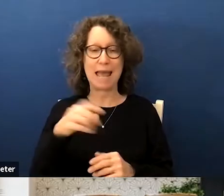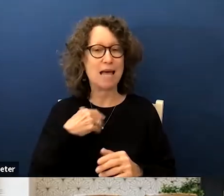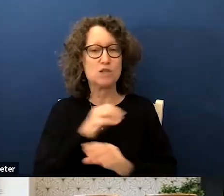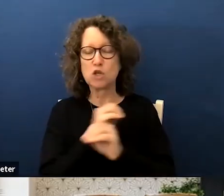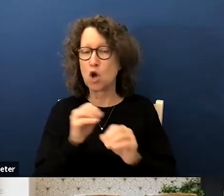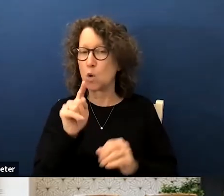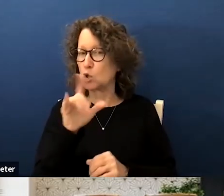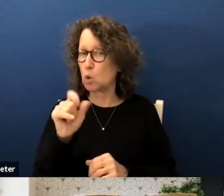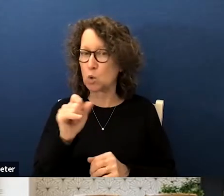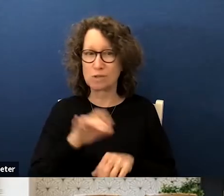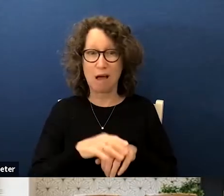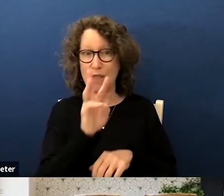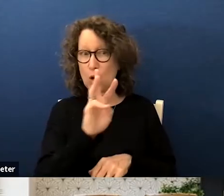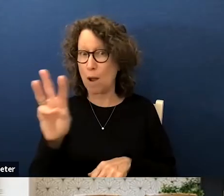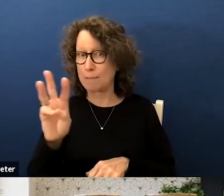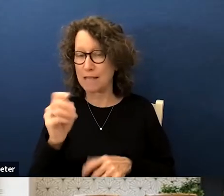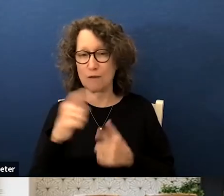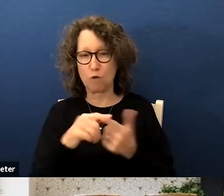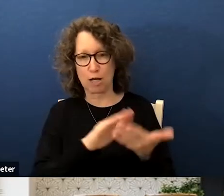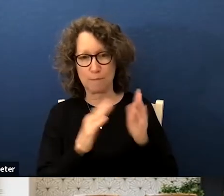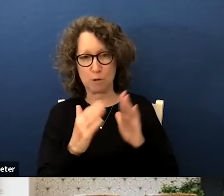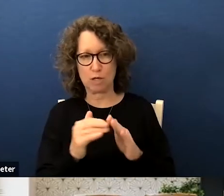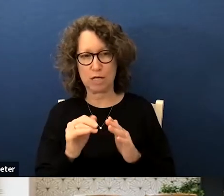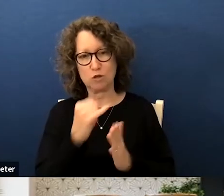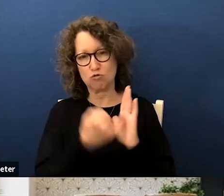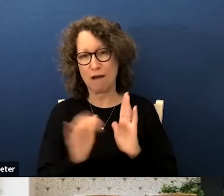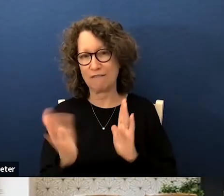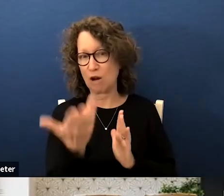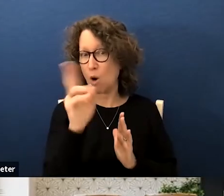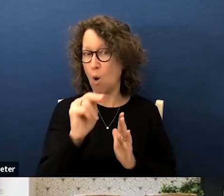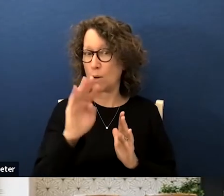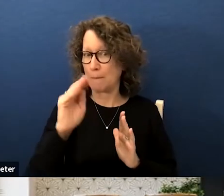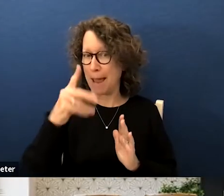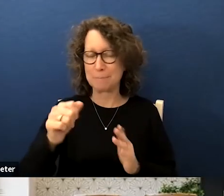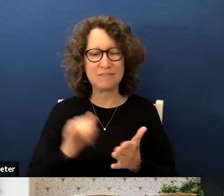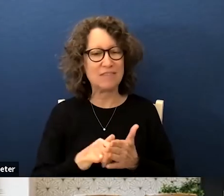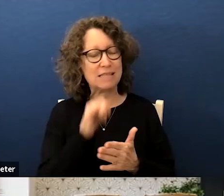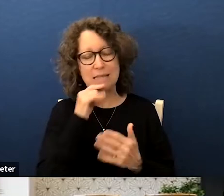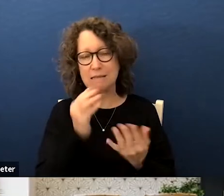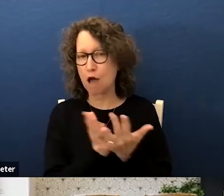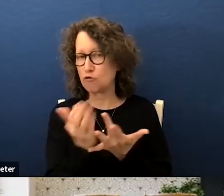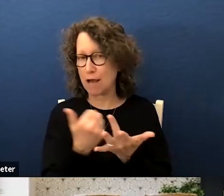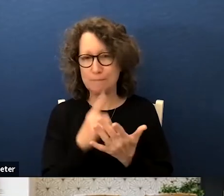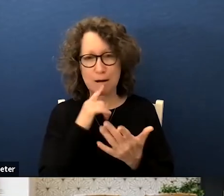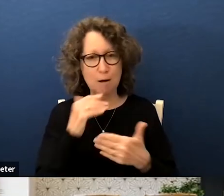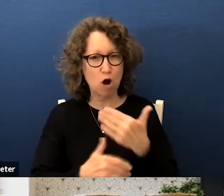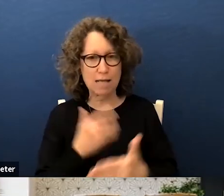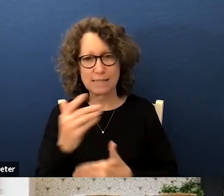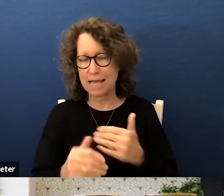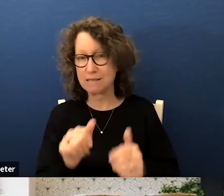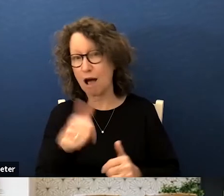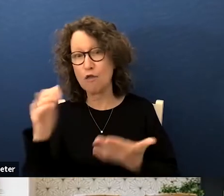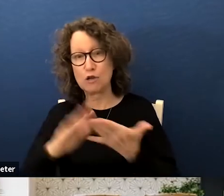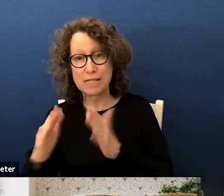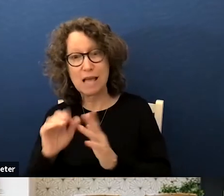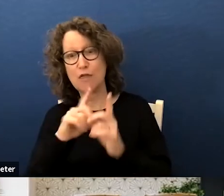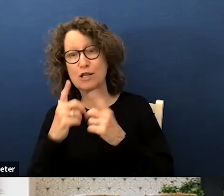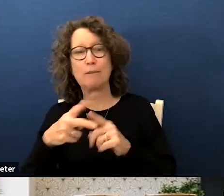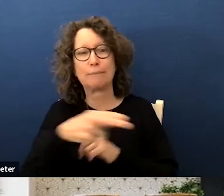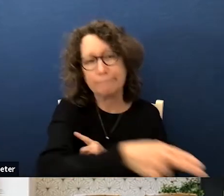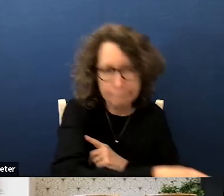tools available on their website for the community to draft their own maps this is not a transparent process other cities other districts